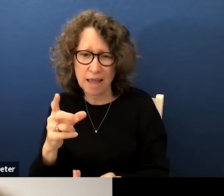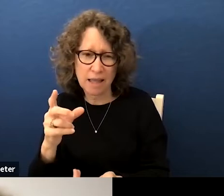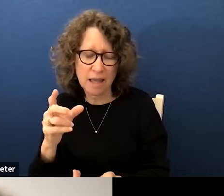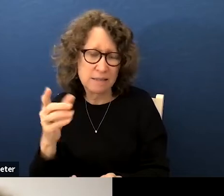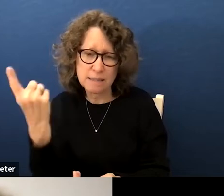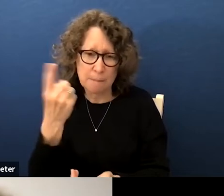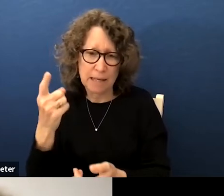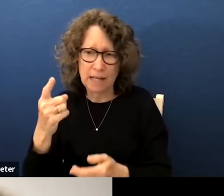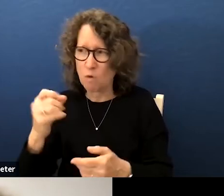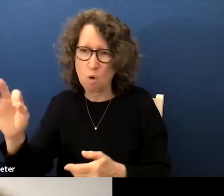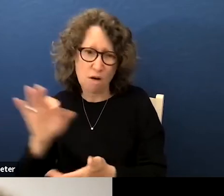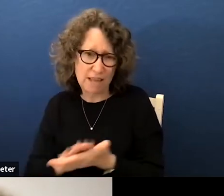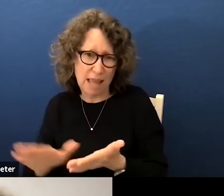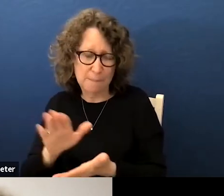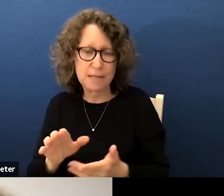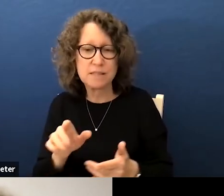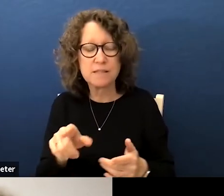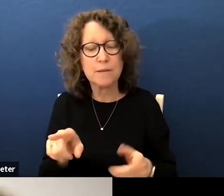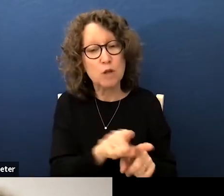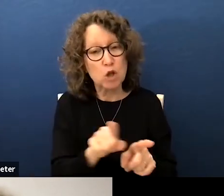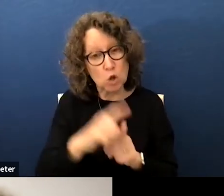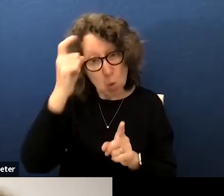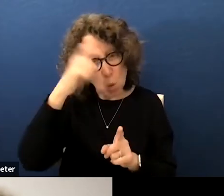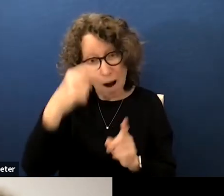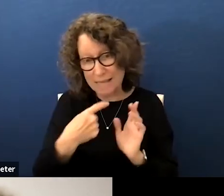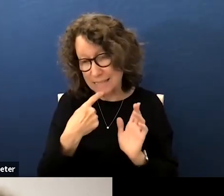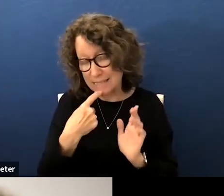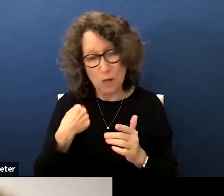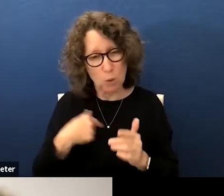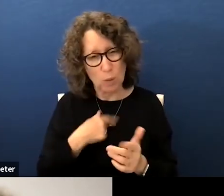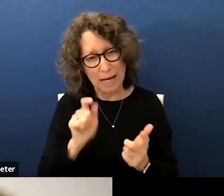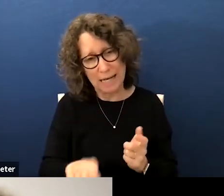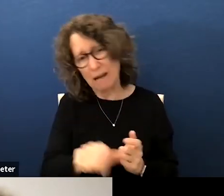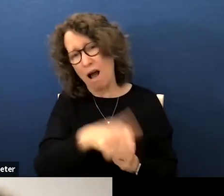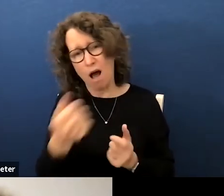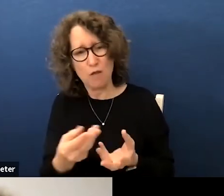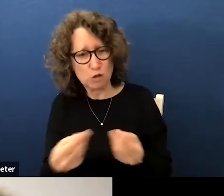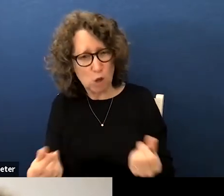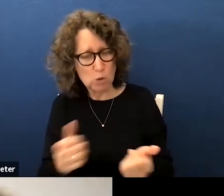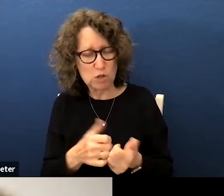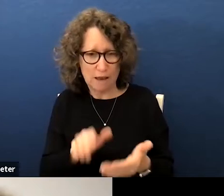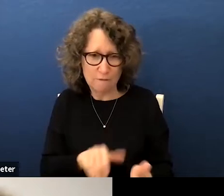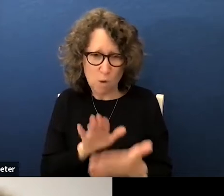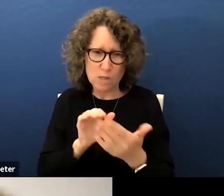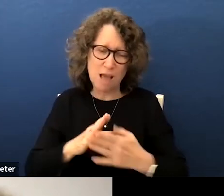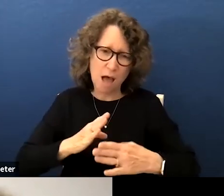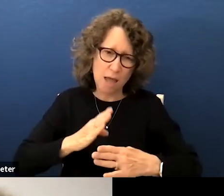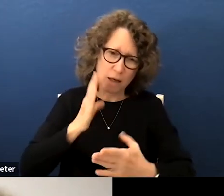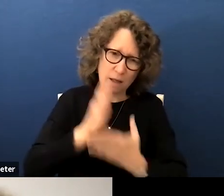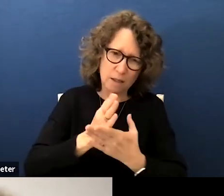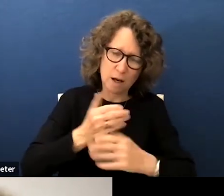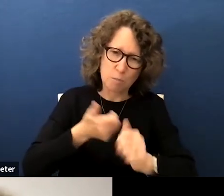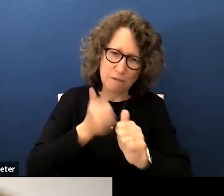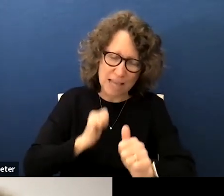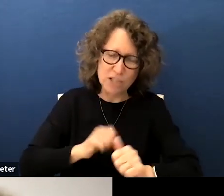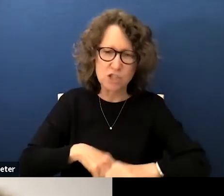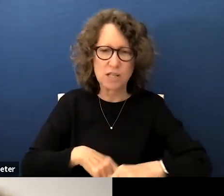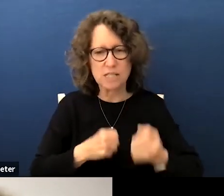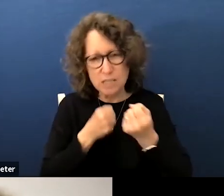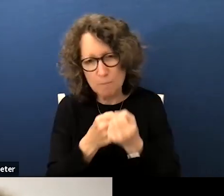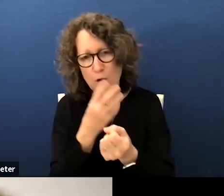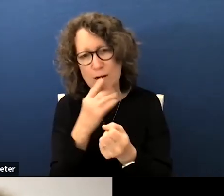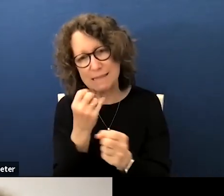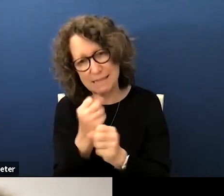campus as you also wisely indicated we need other solutions that focus on prevention on support and